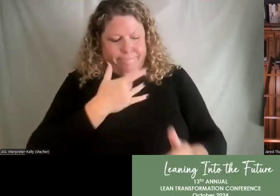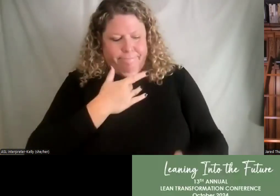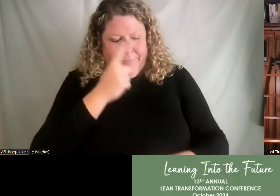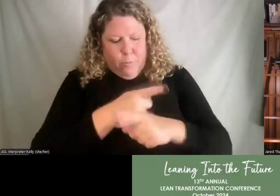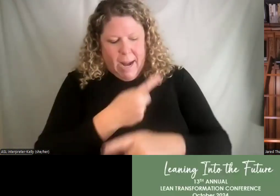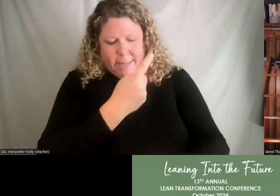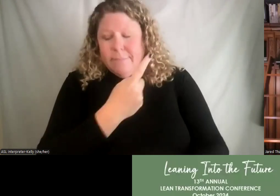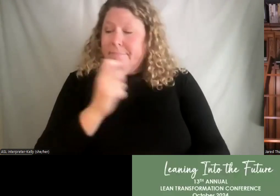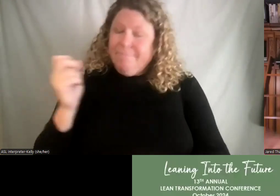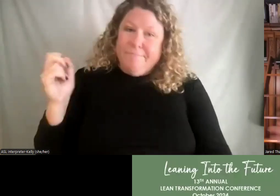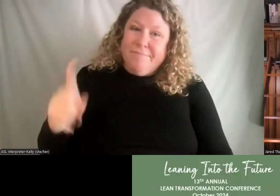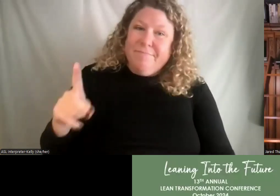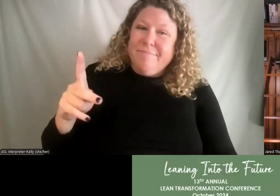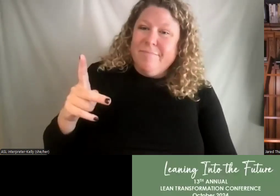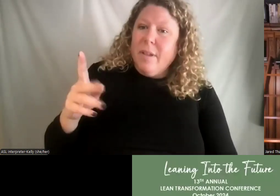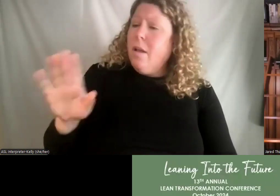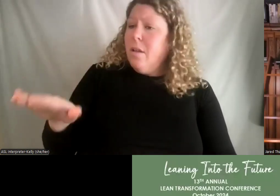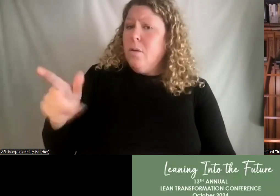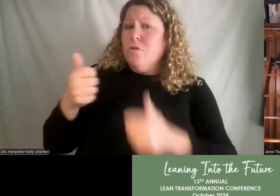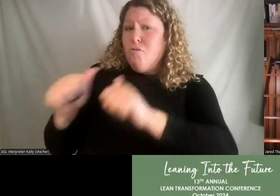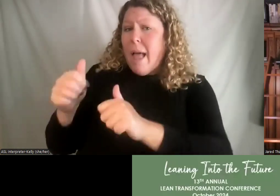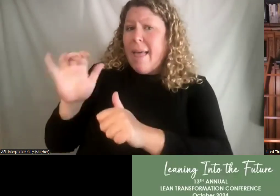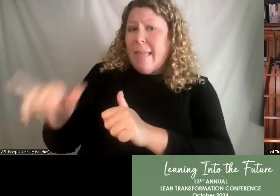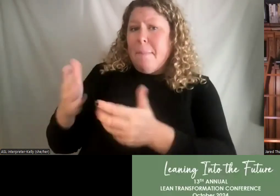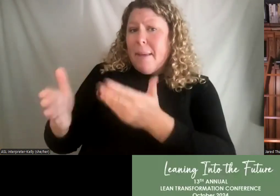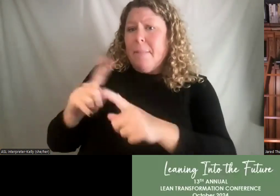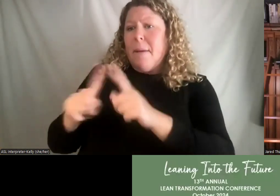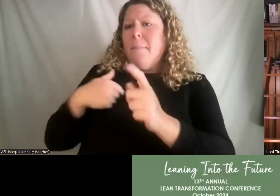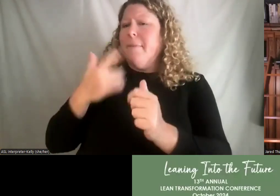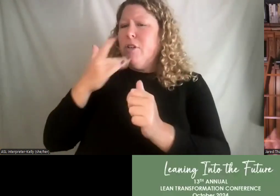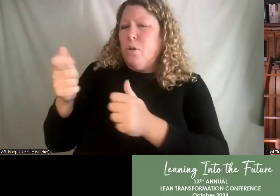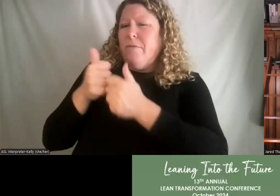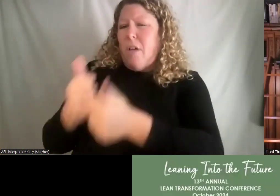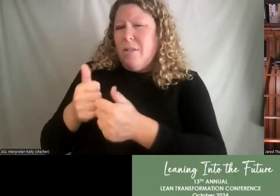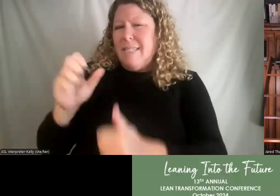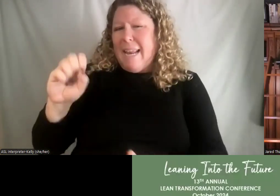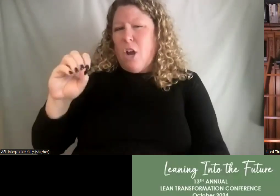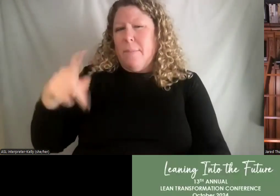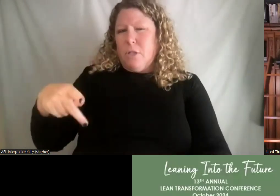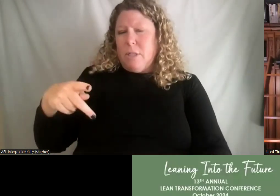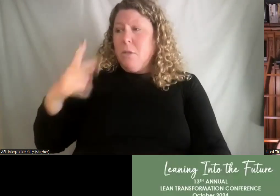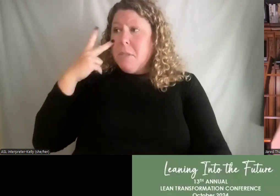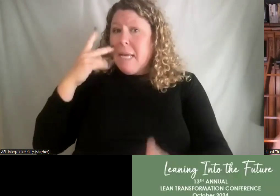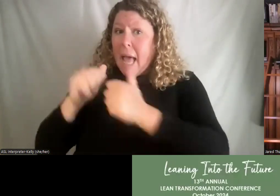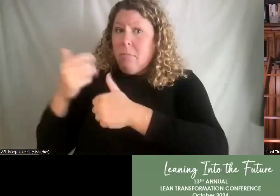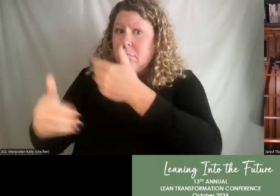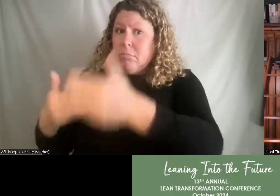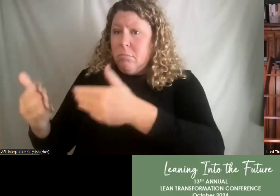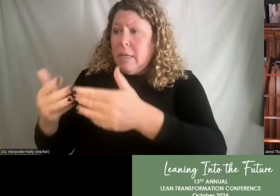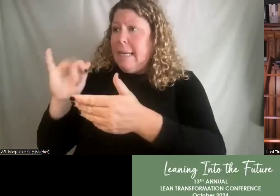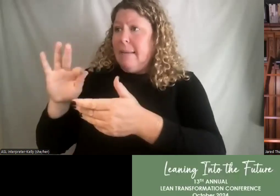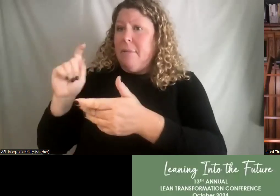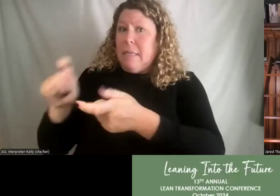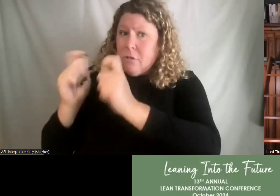may be something that we want to try. But what I would like you to do is follow the standard operating procedure so you see how it works first. And then we can move from there